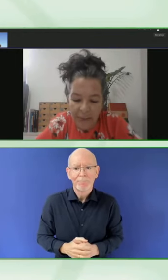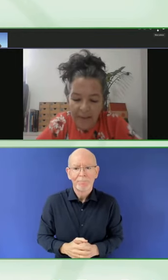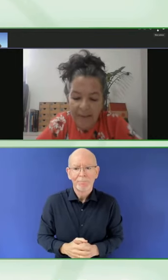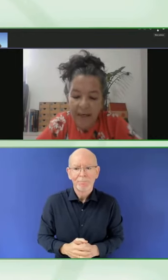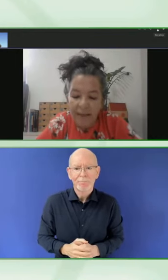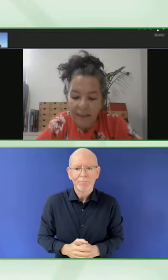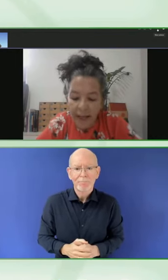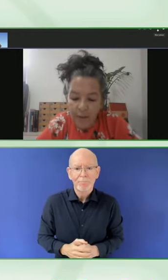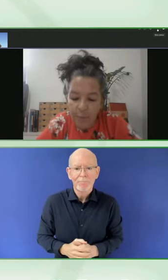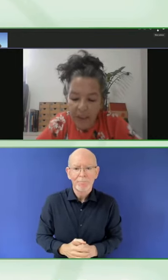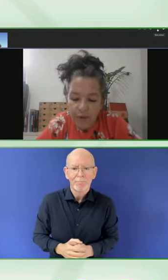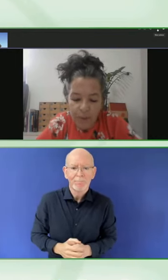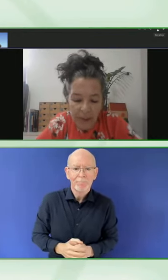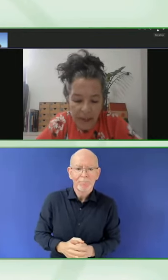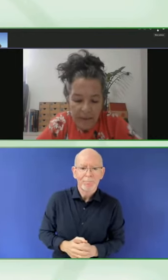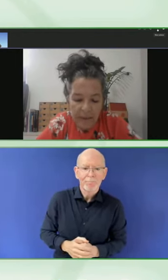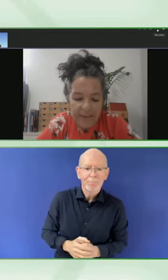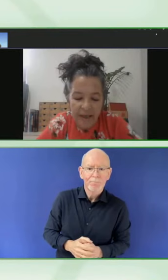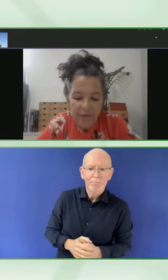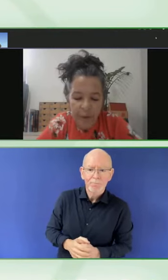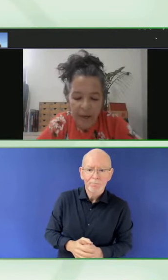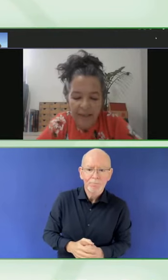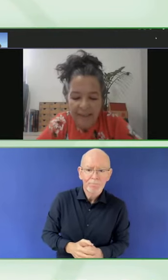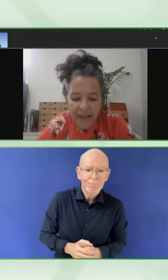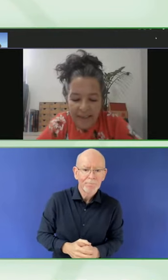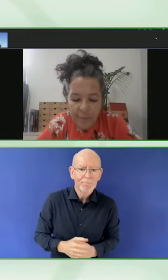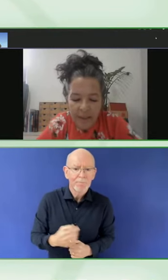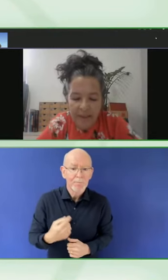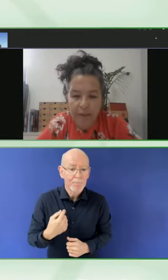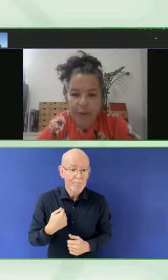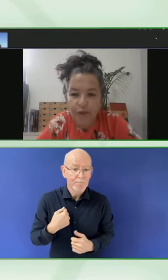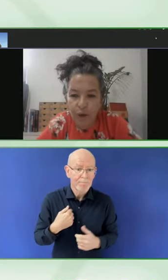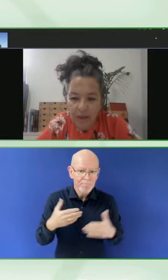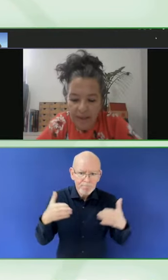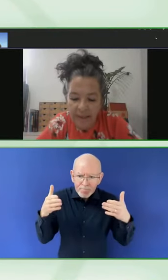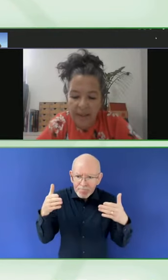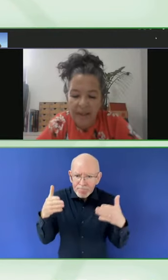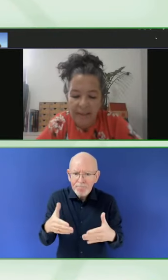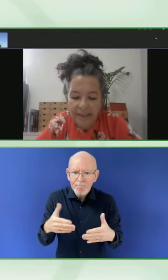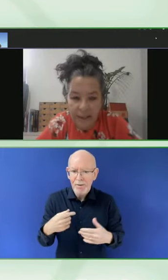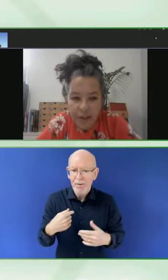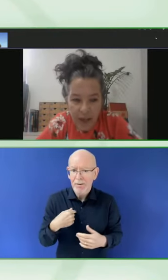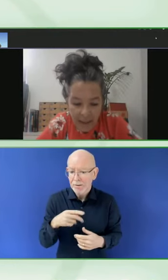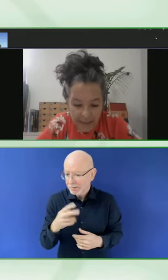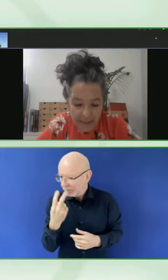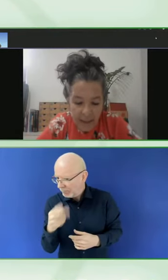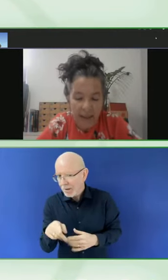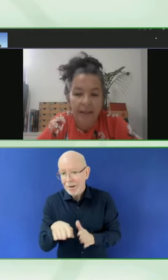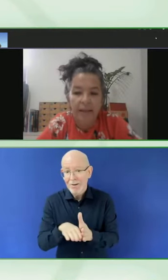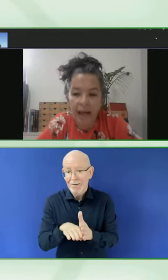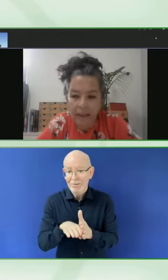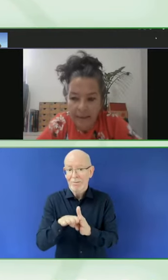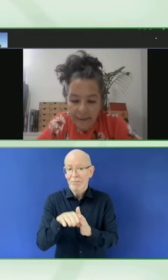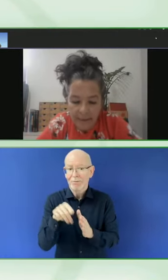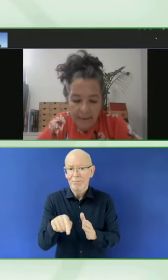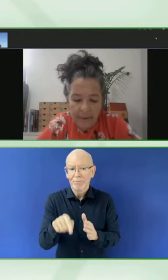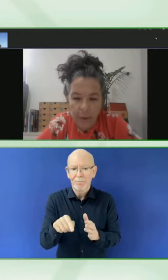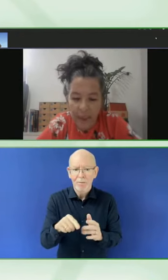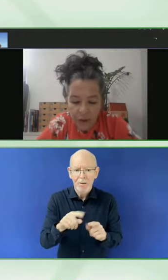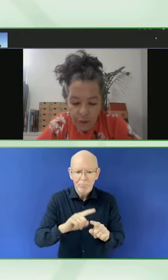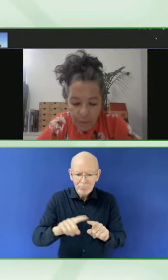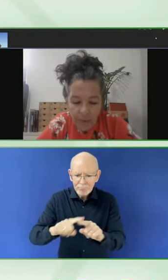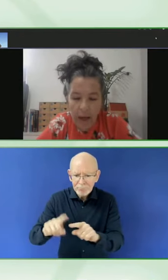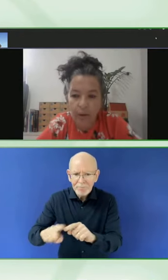formats that bring together several accessibility resources such as text,